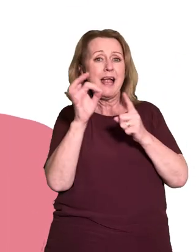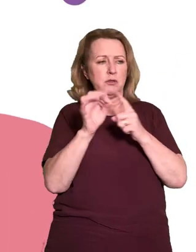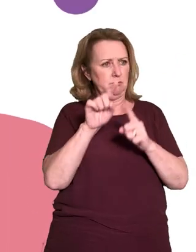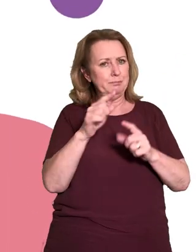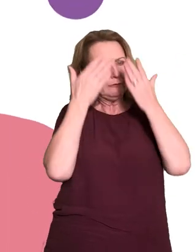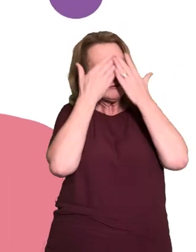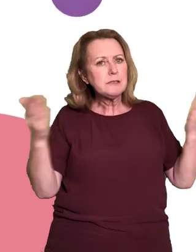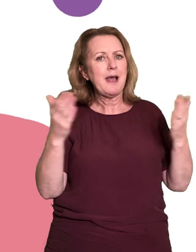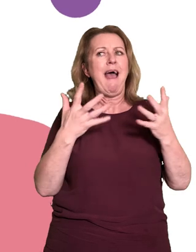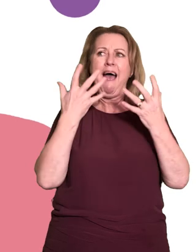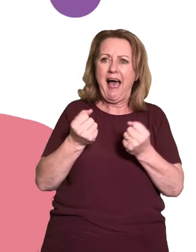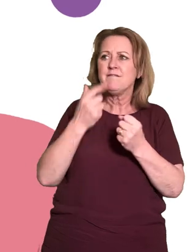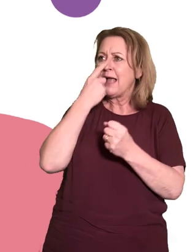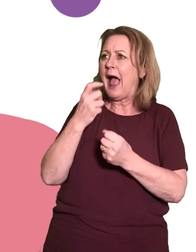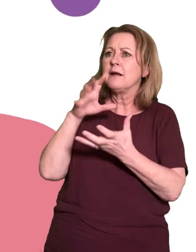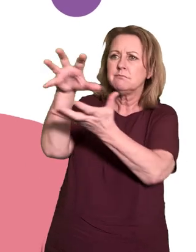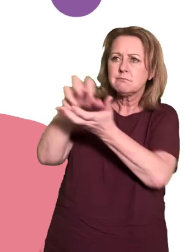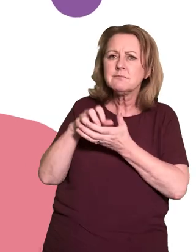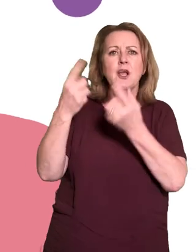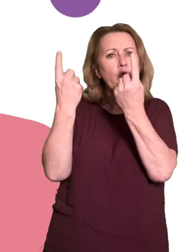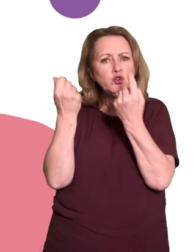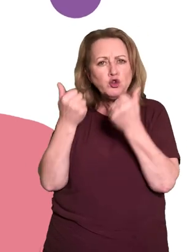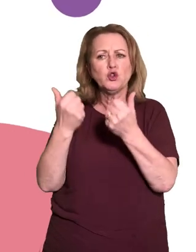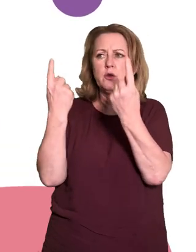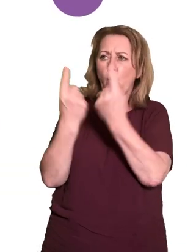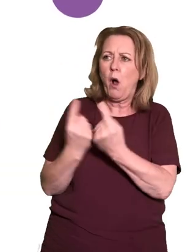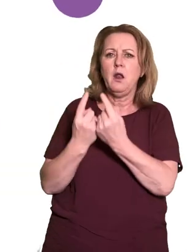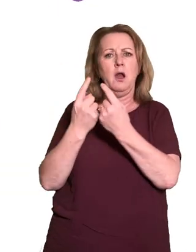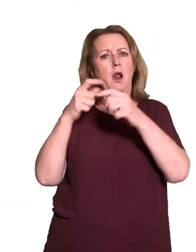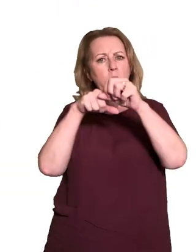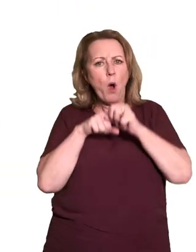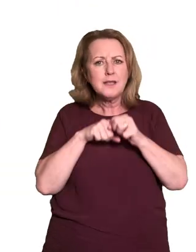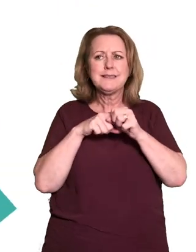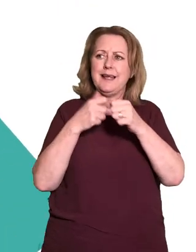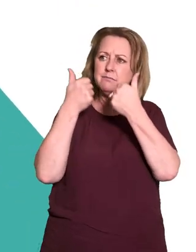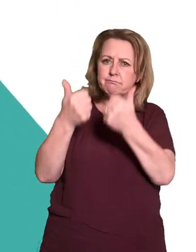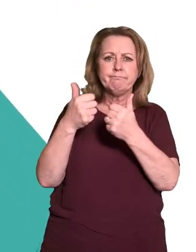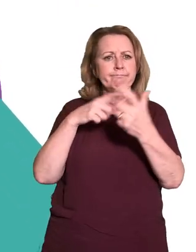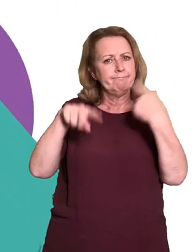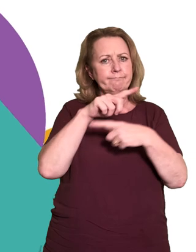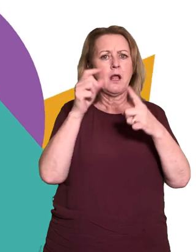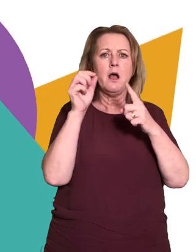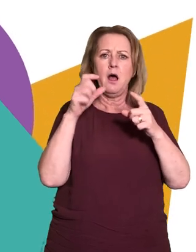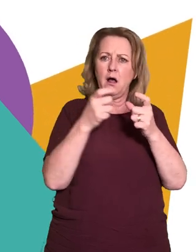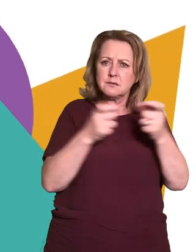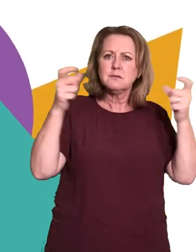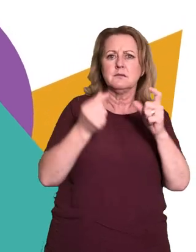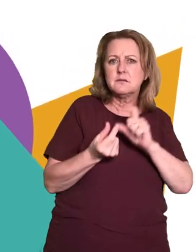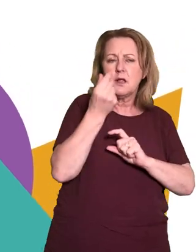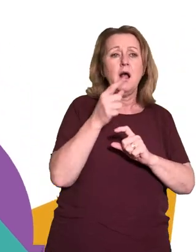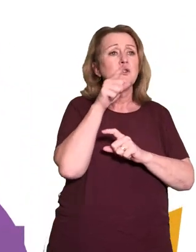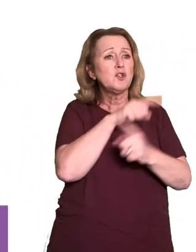and open access to good quality and safe products of their choice. The stigma, taboos and